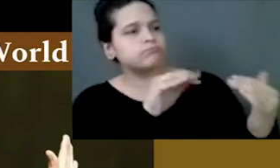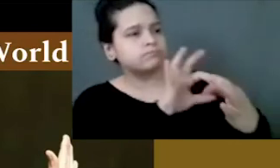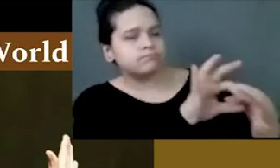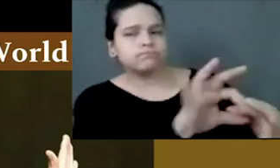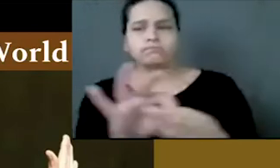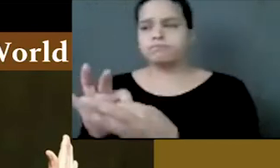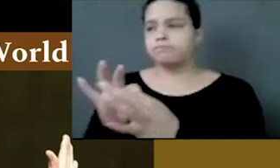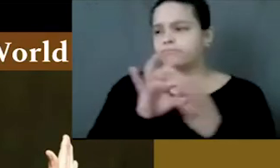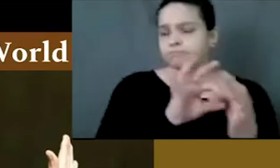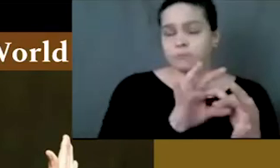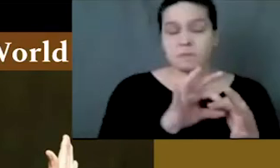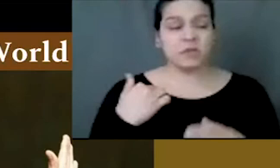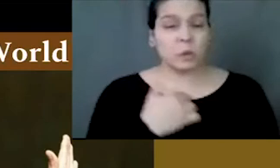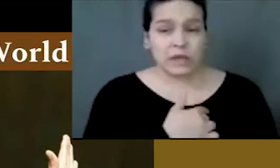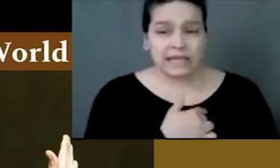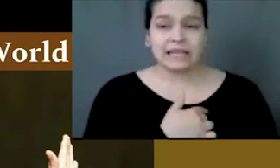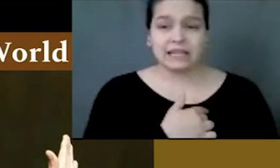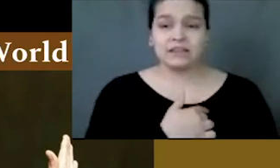on this planet.